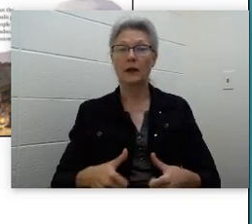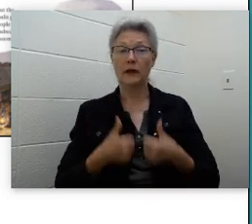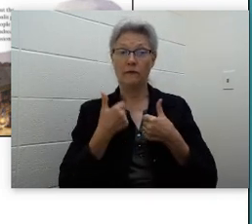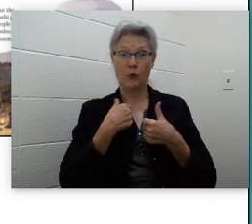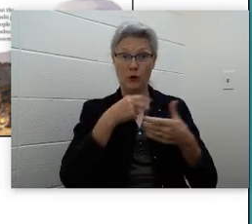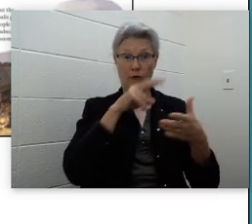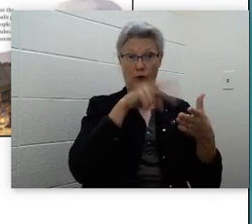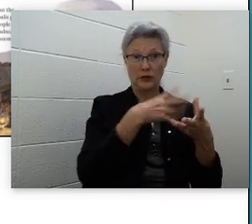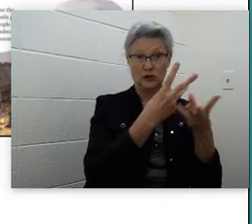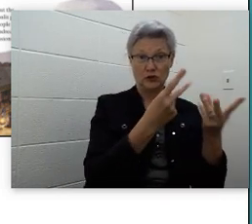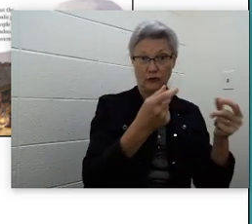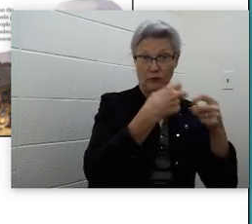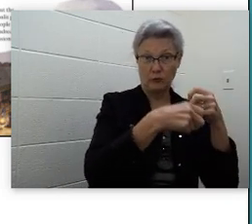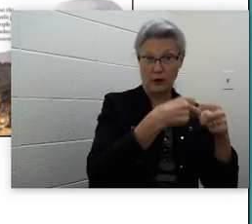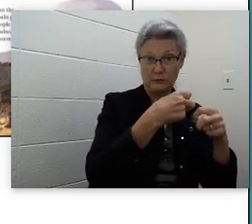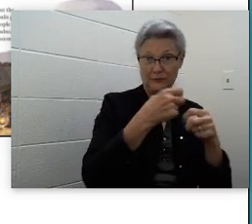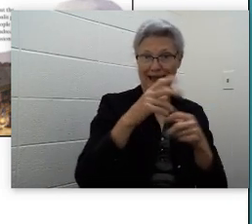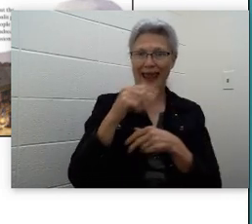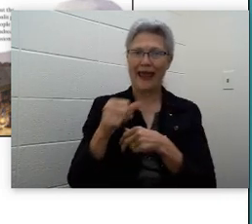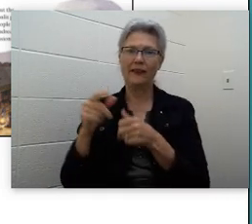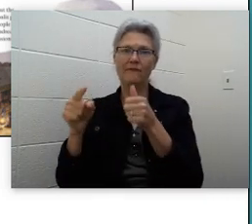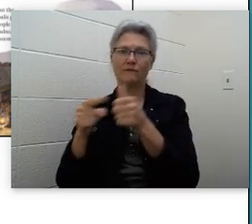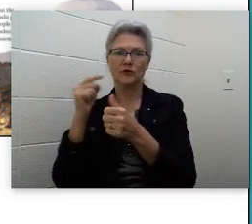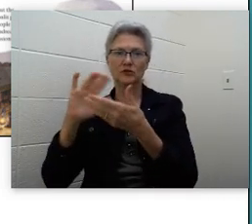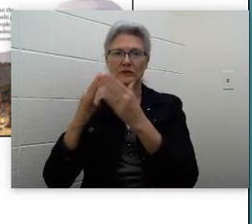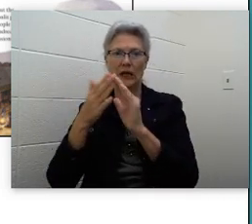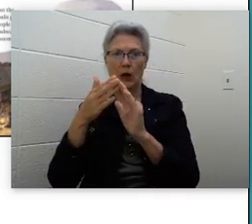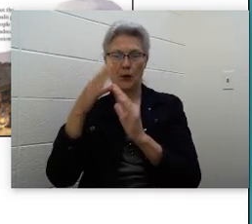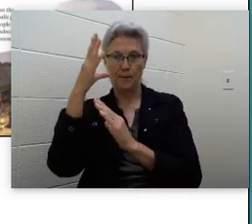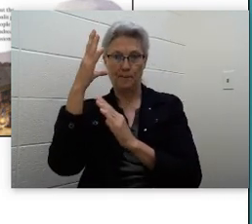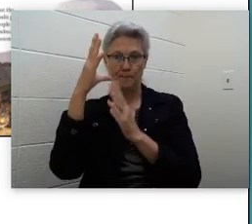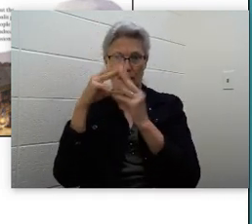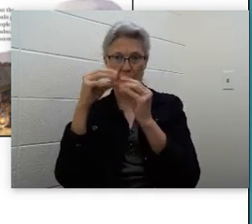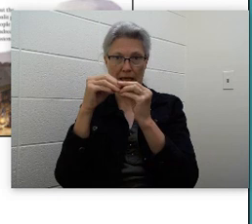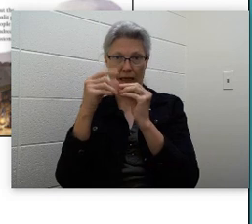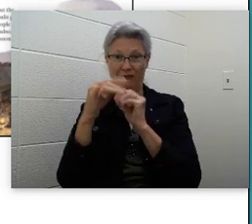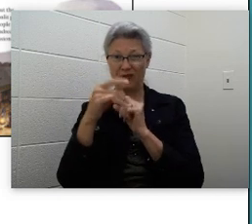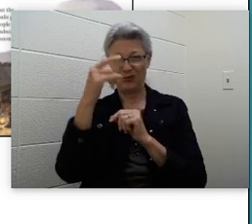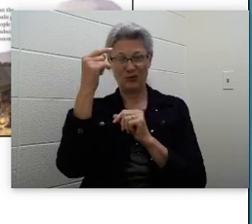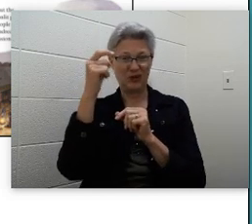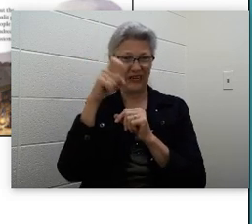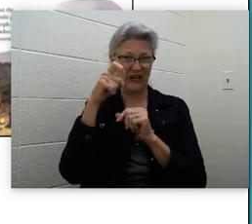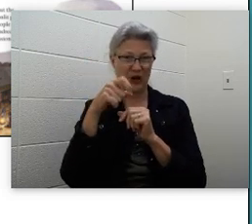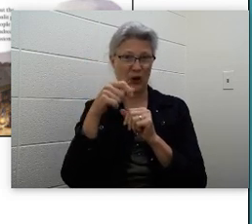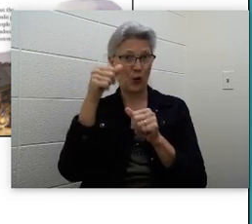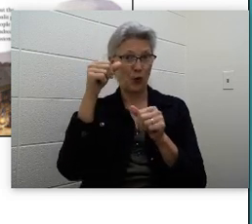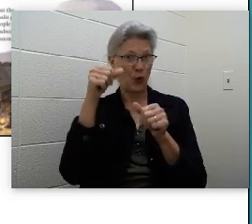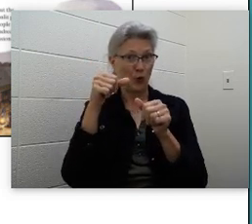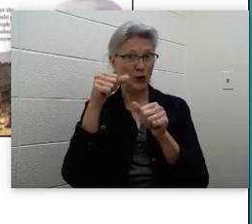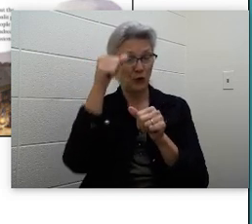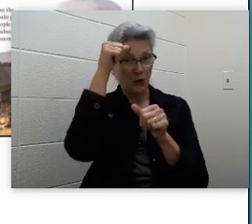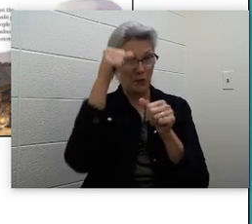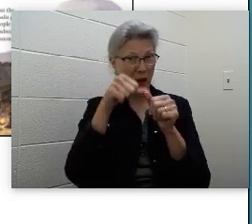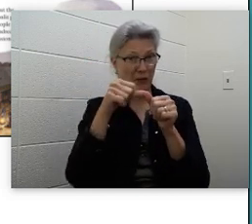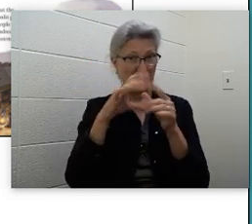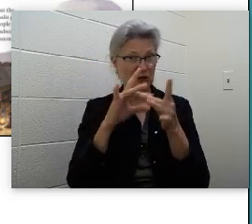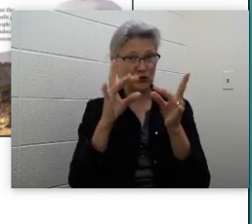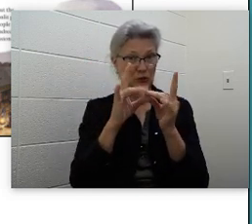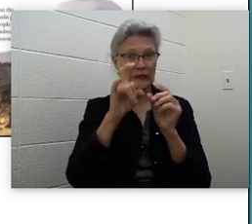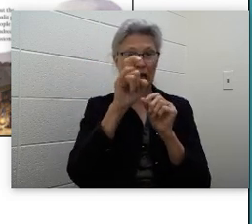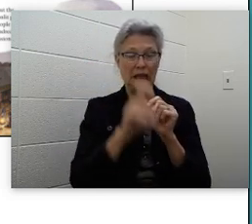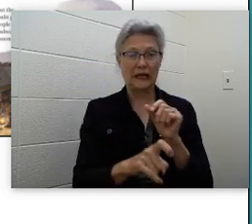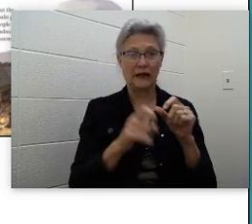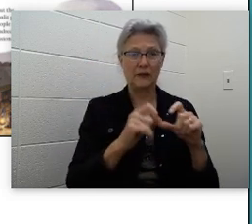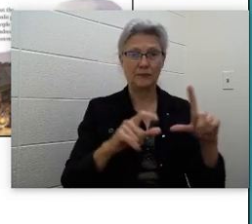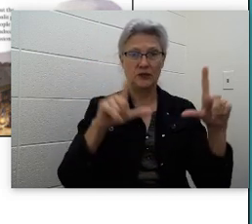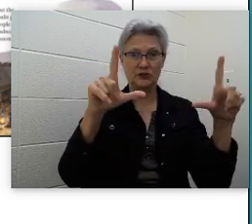Solving Problems and we've read First Town Meeting. If you need a reminder of those stories, click on the picture of the